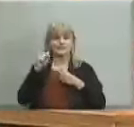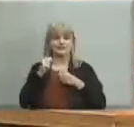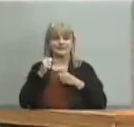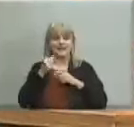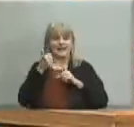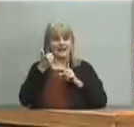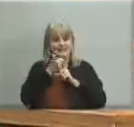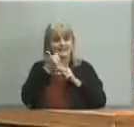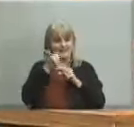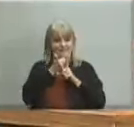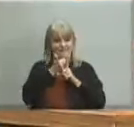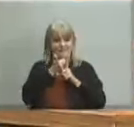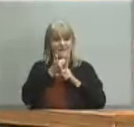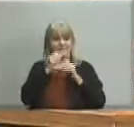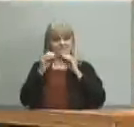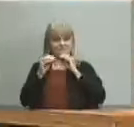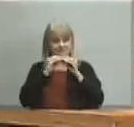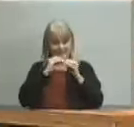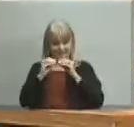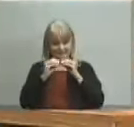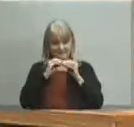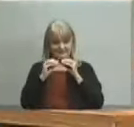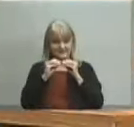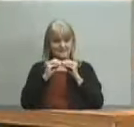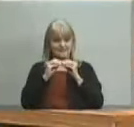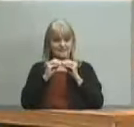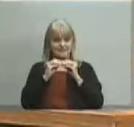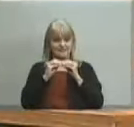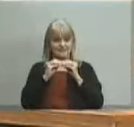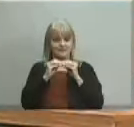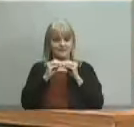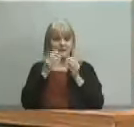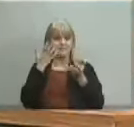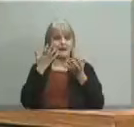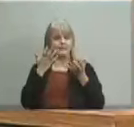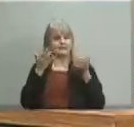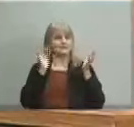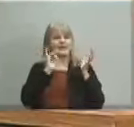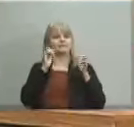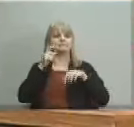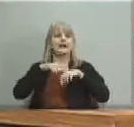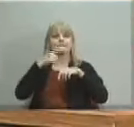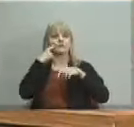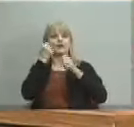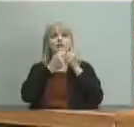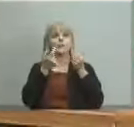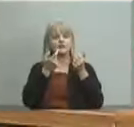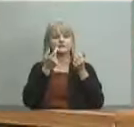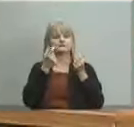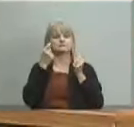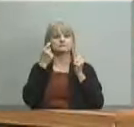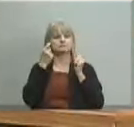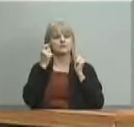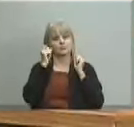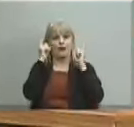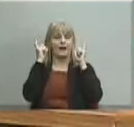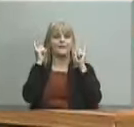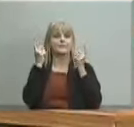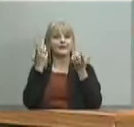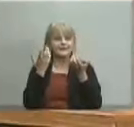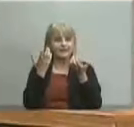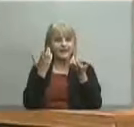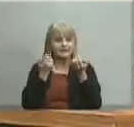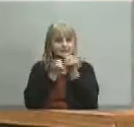fix although i do wonder if it might not be a wake-up call to all of us to be advocating for greater